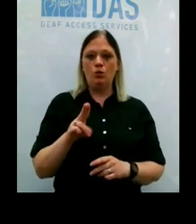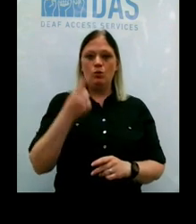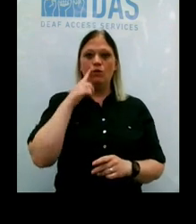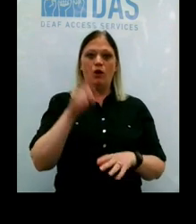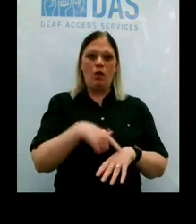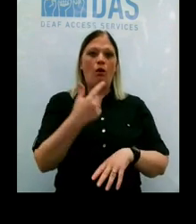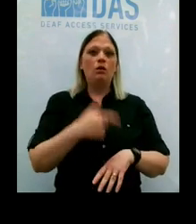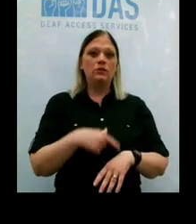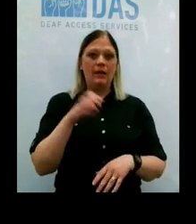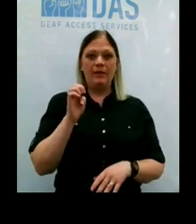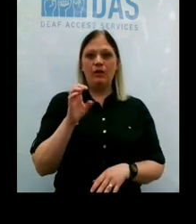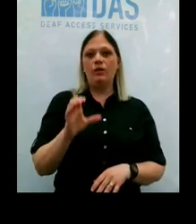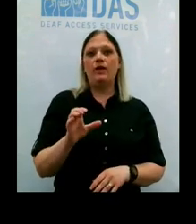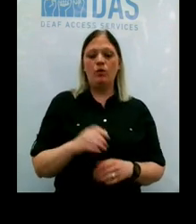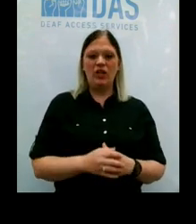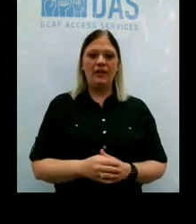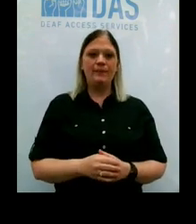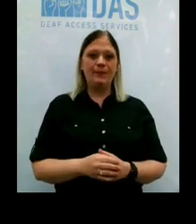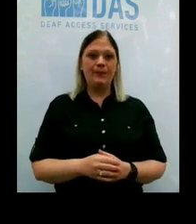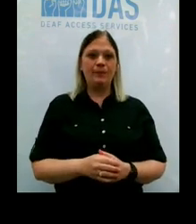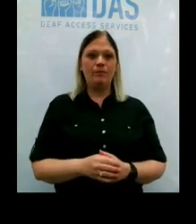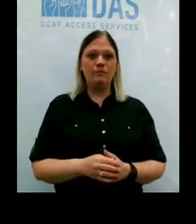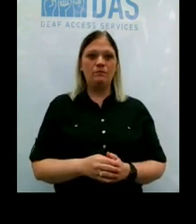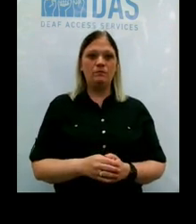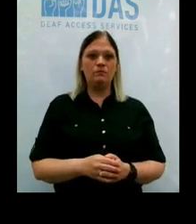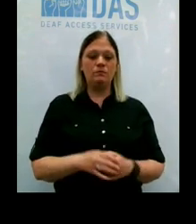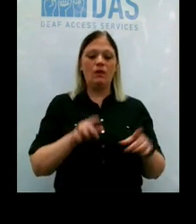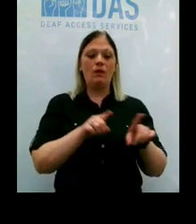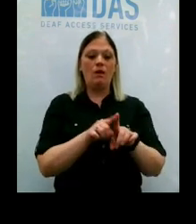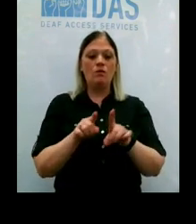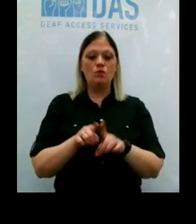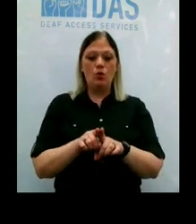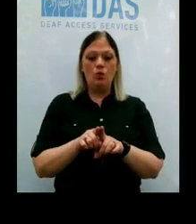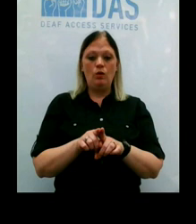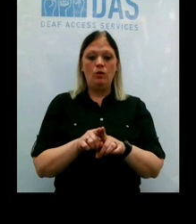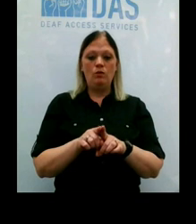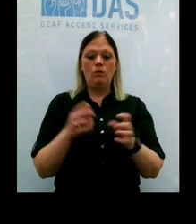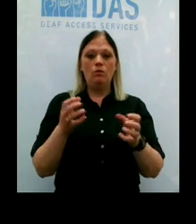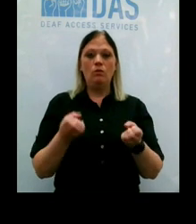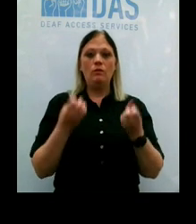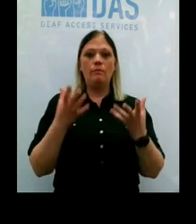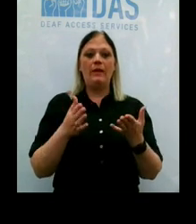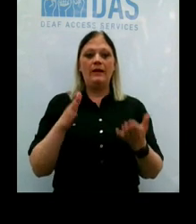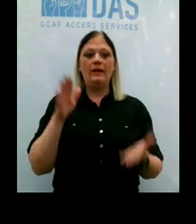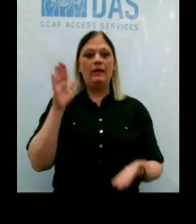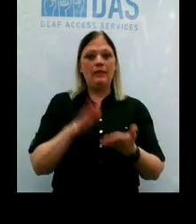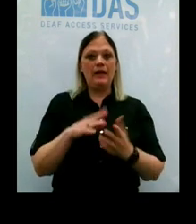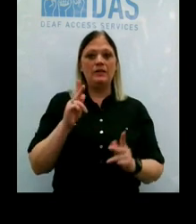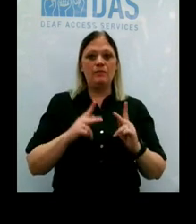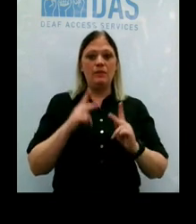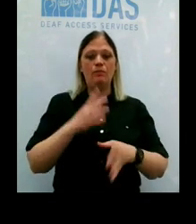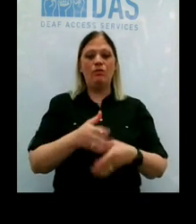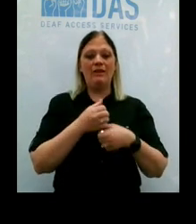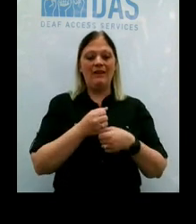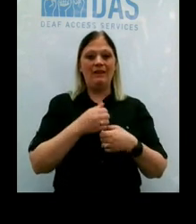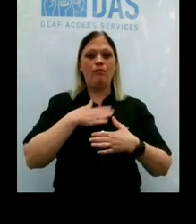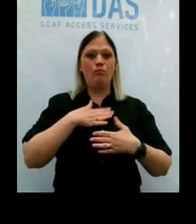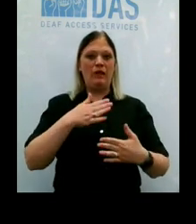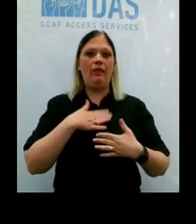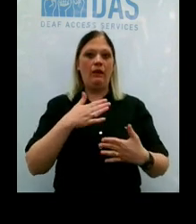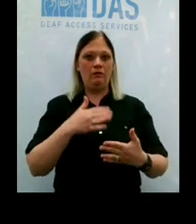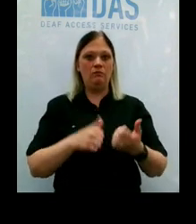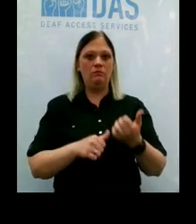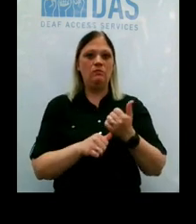in Erie County with COVID-19. And also many less people that are receiving some type of airway assistance.